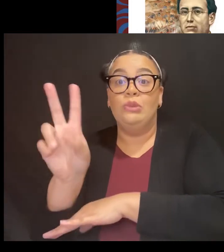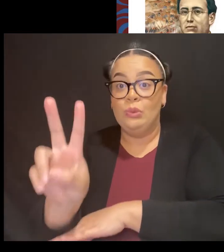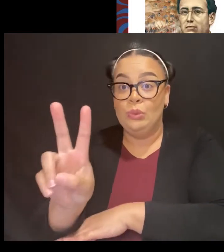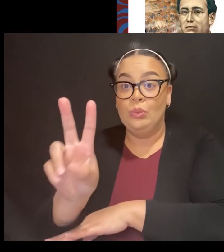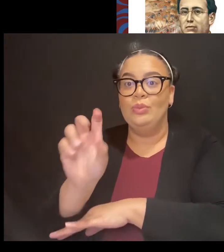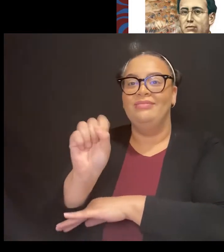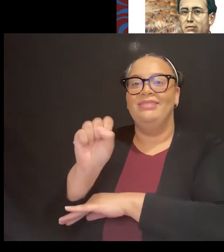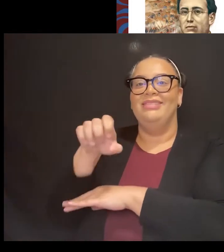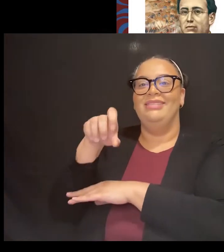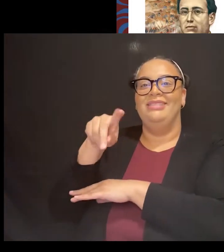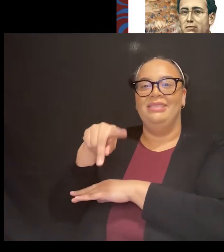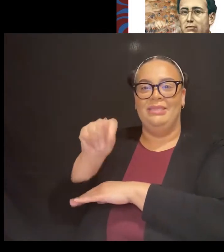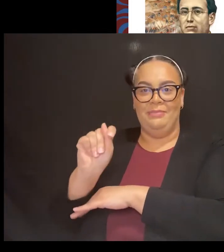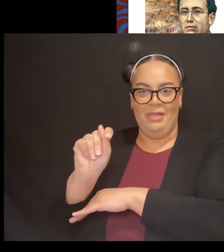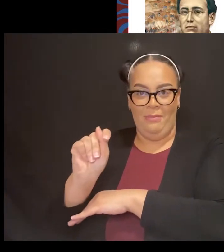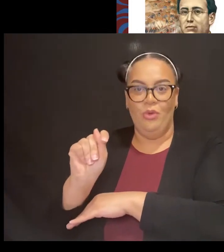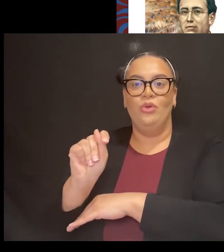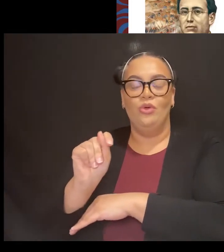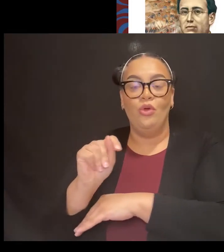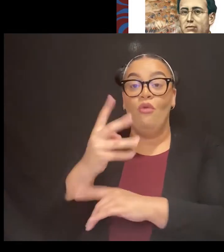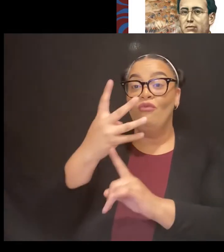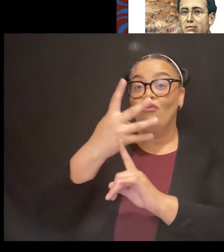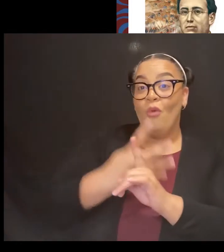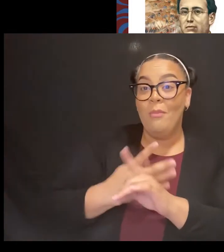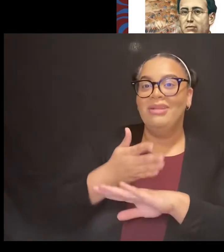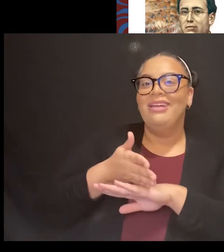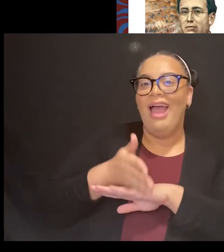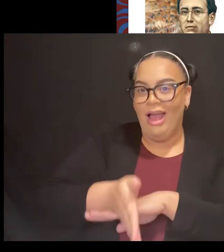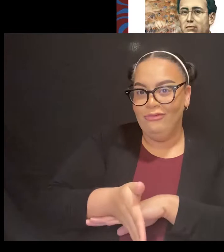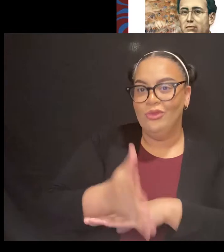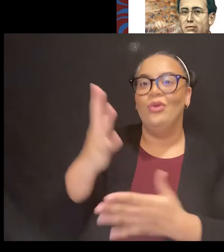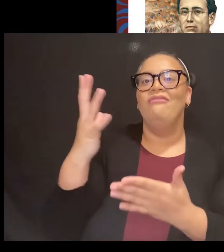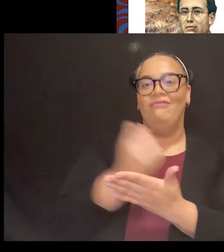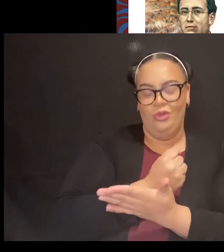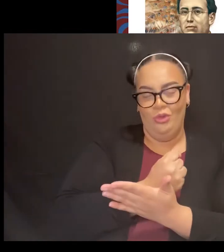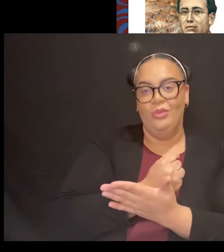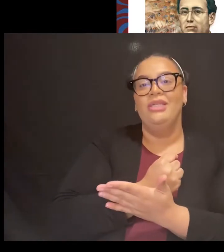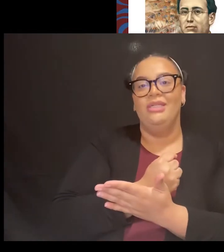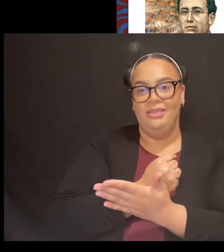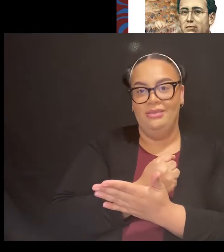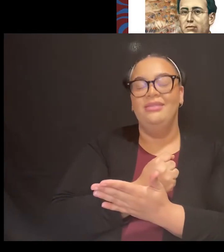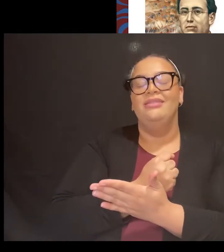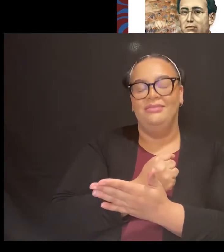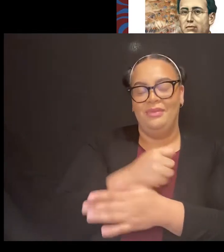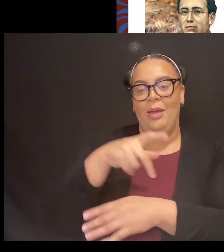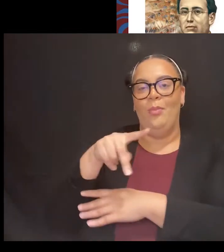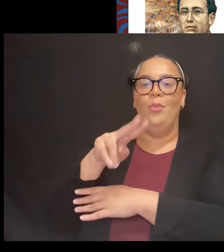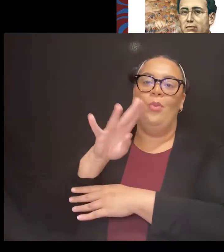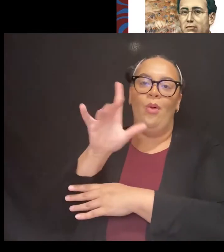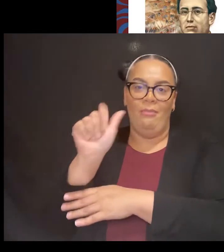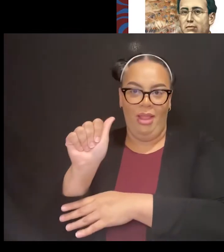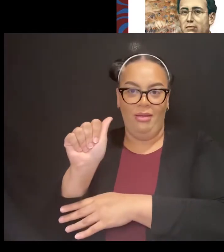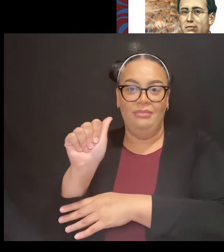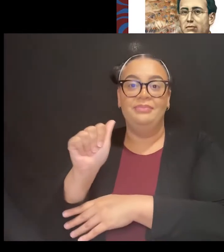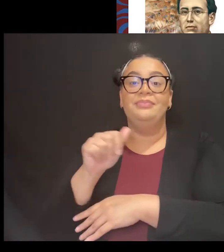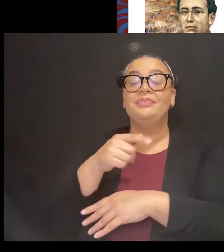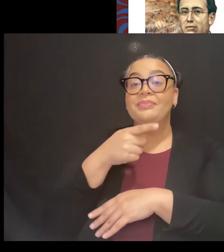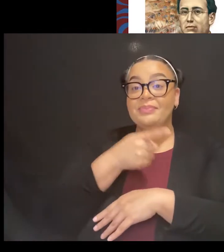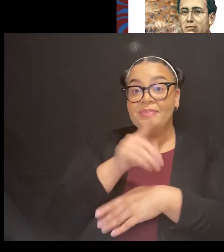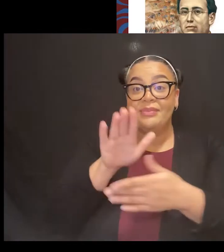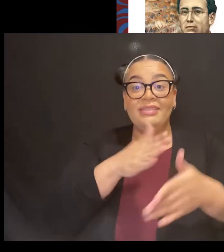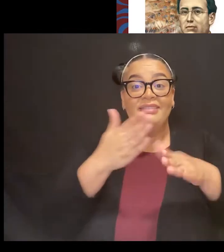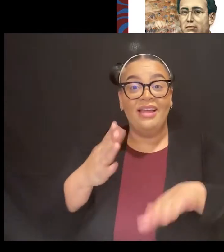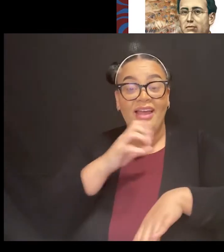after the victory at Puebla. He died at only 33 years old of the typhoid